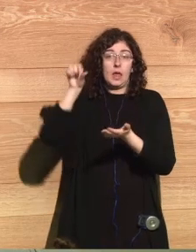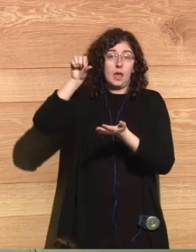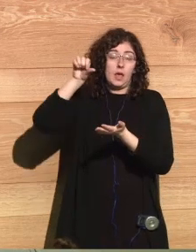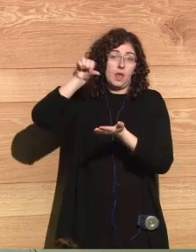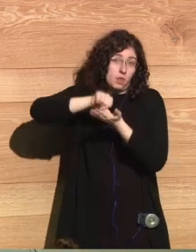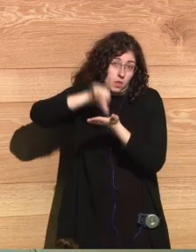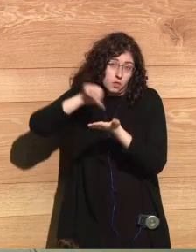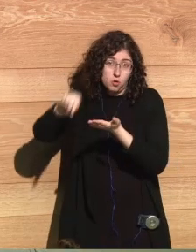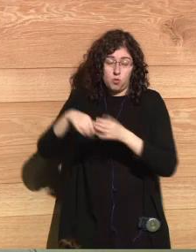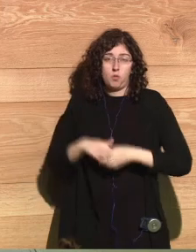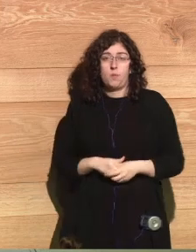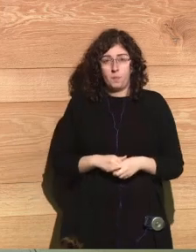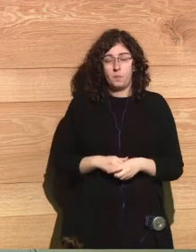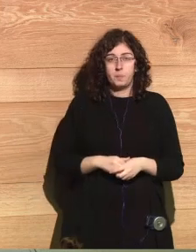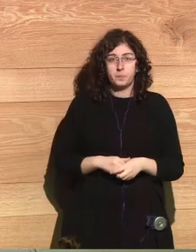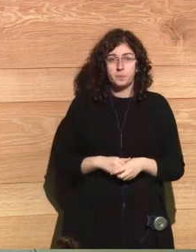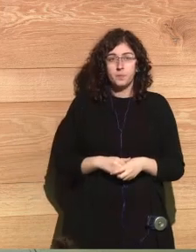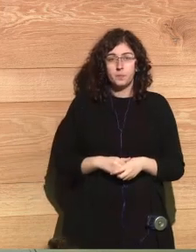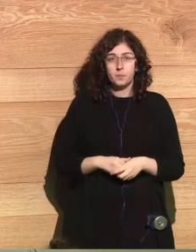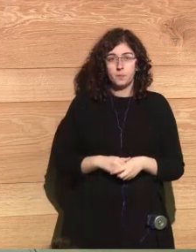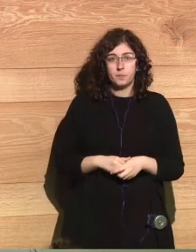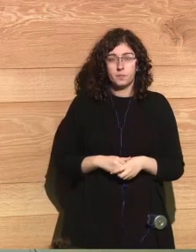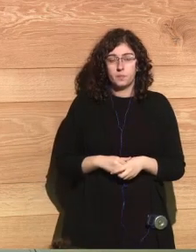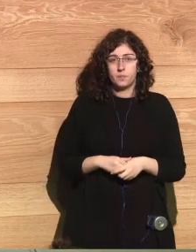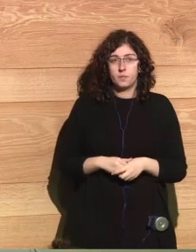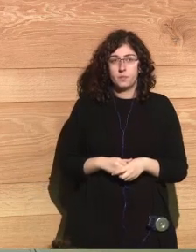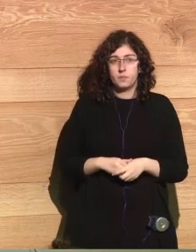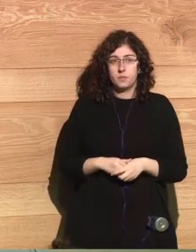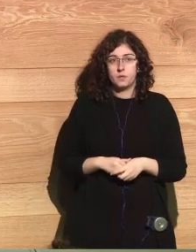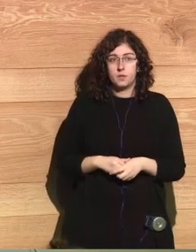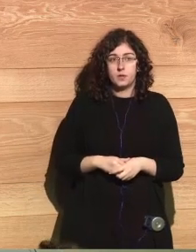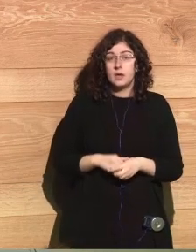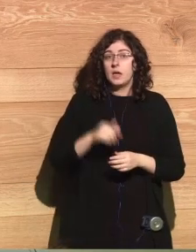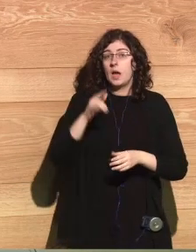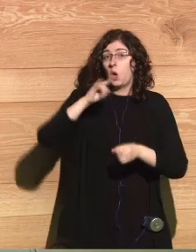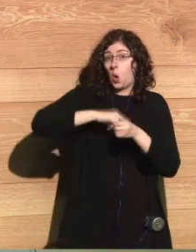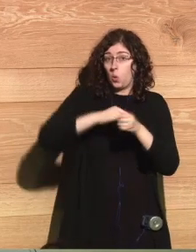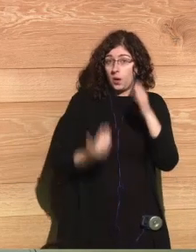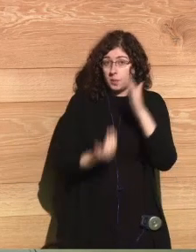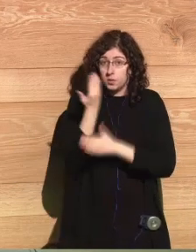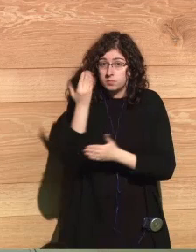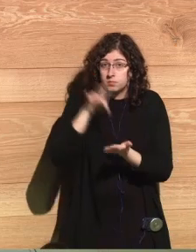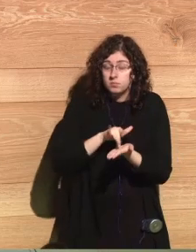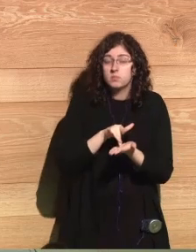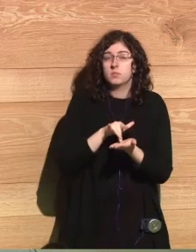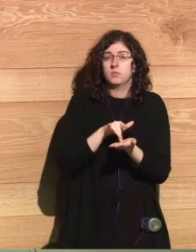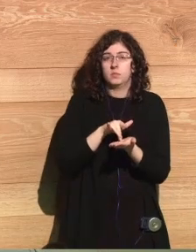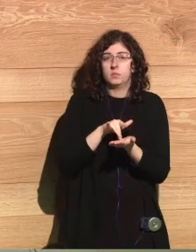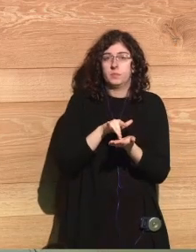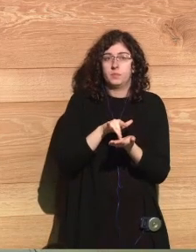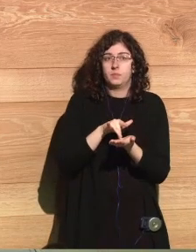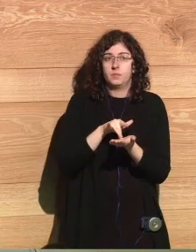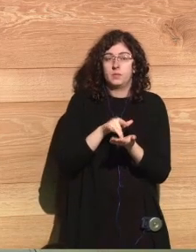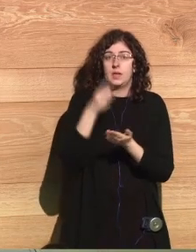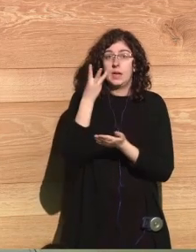That was Monday morning. You see, a group of 30 of us have been